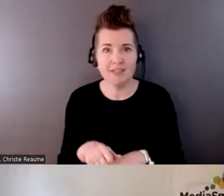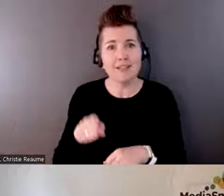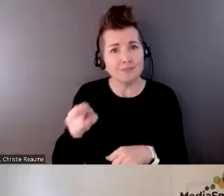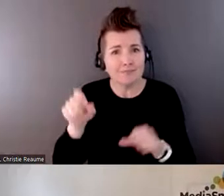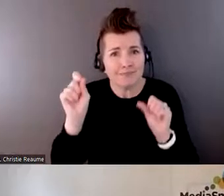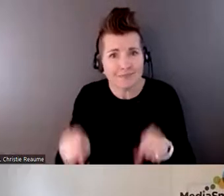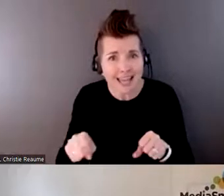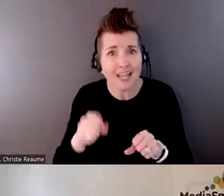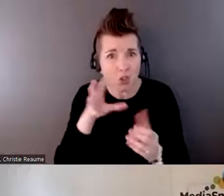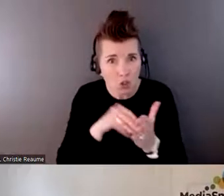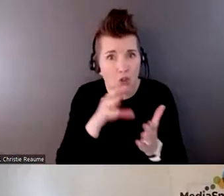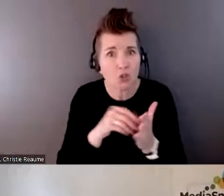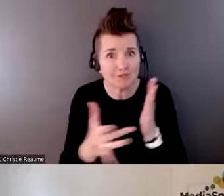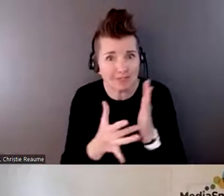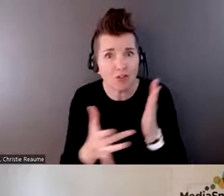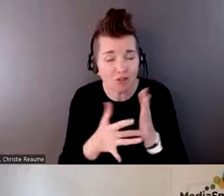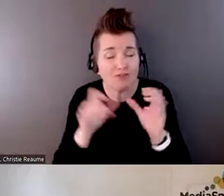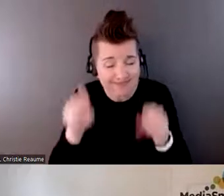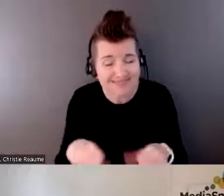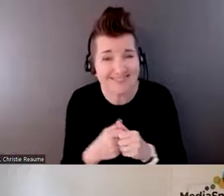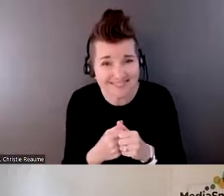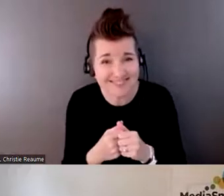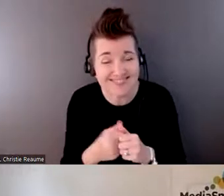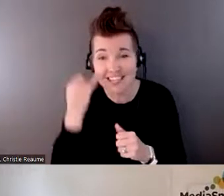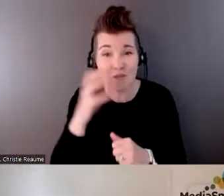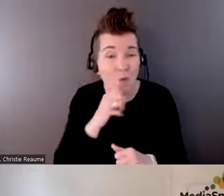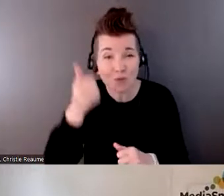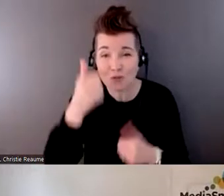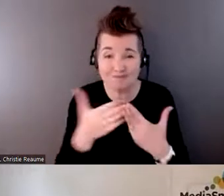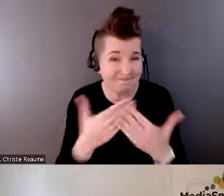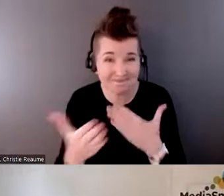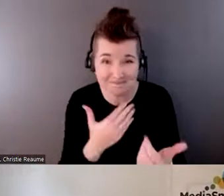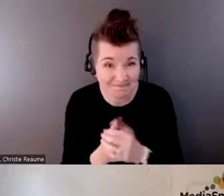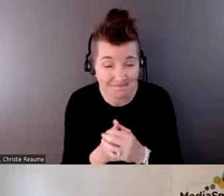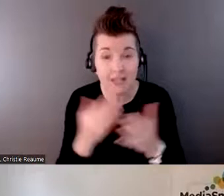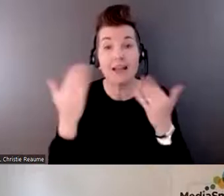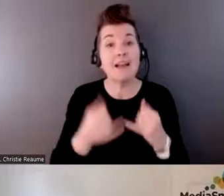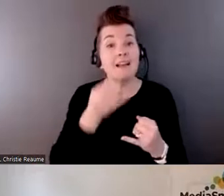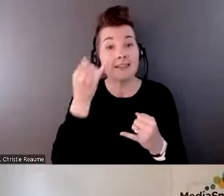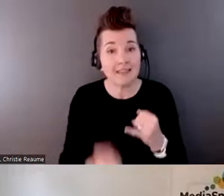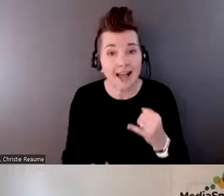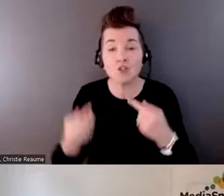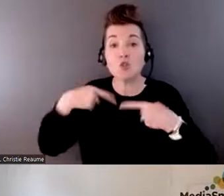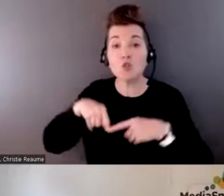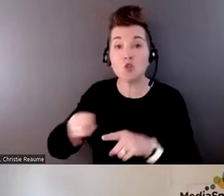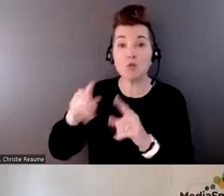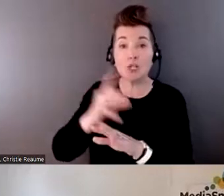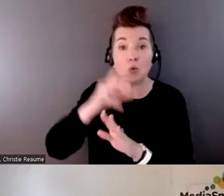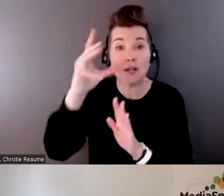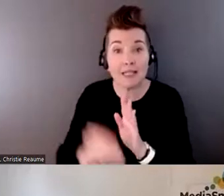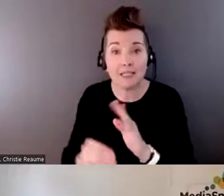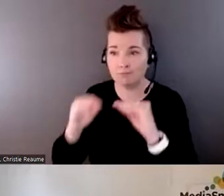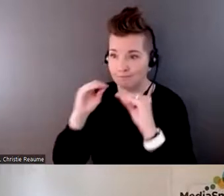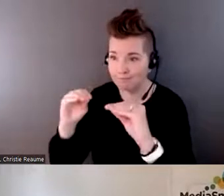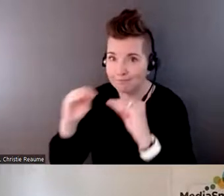advancing age. And lastly, the cybersecurity training involved throughout the curriculum, creating an awareness